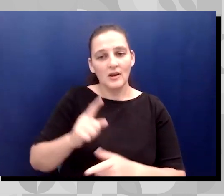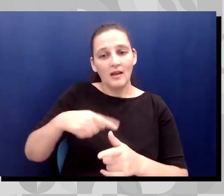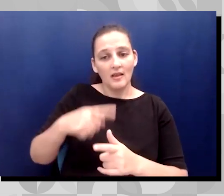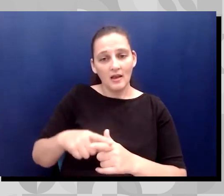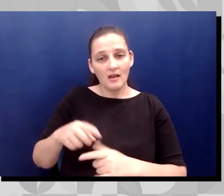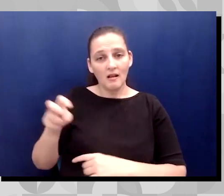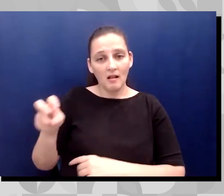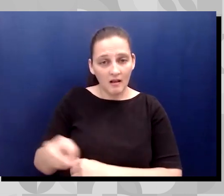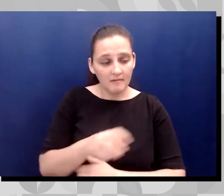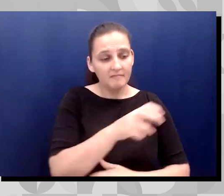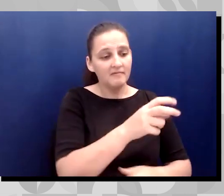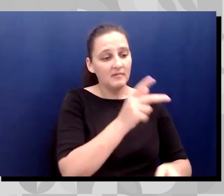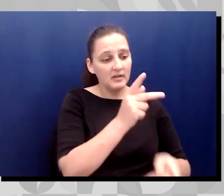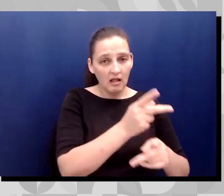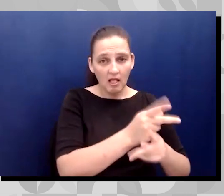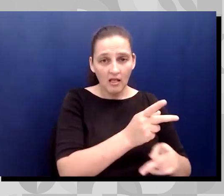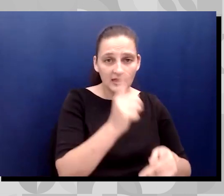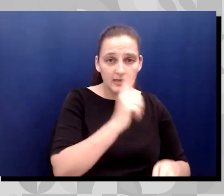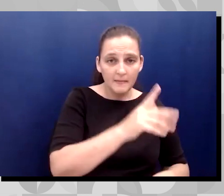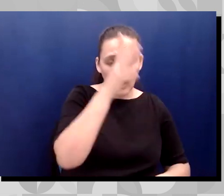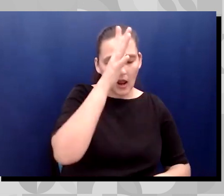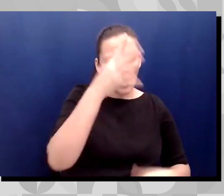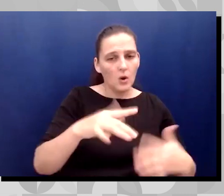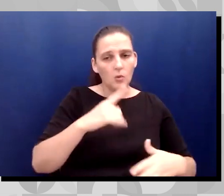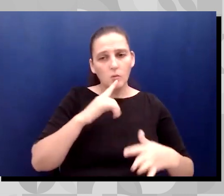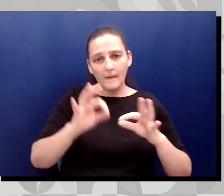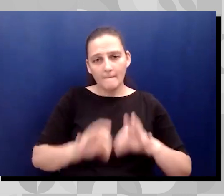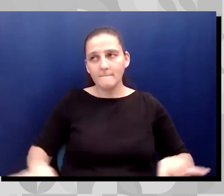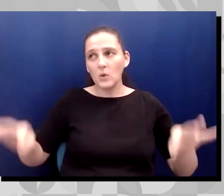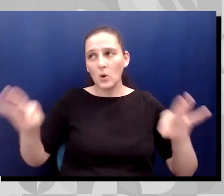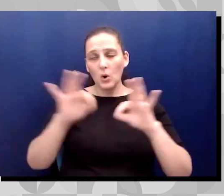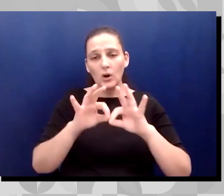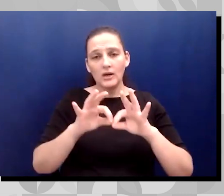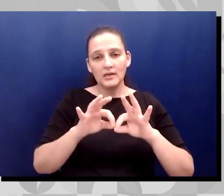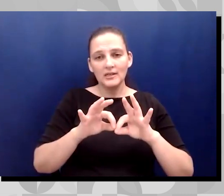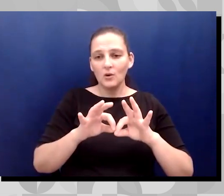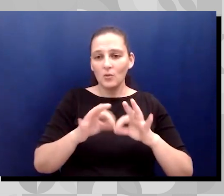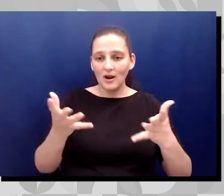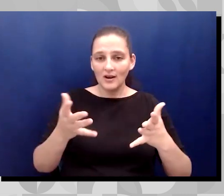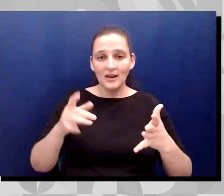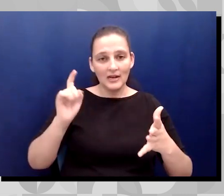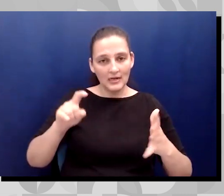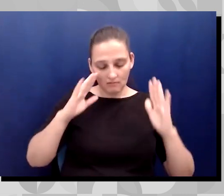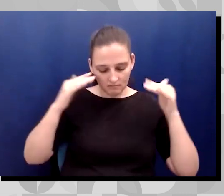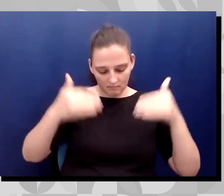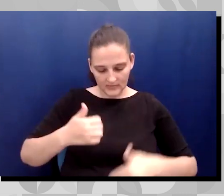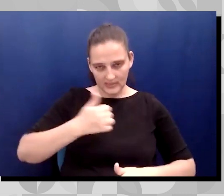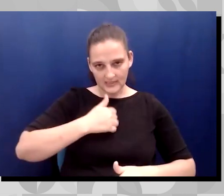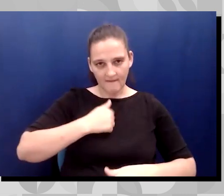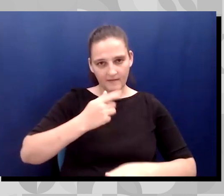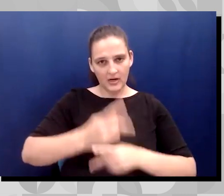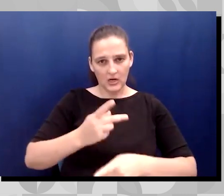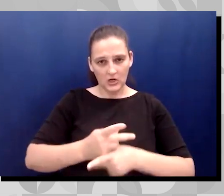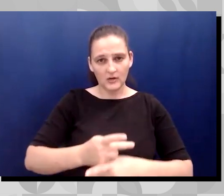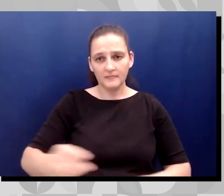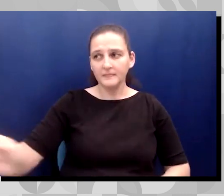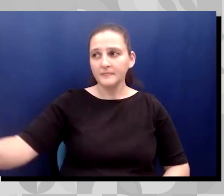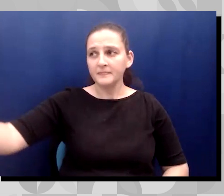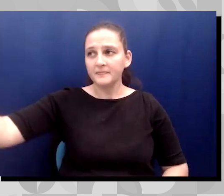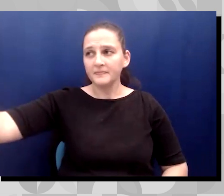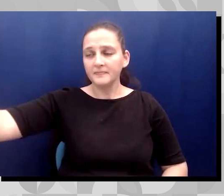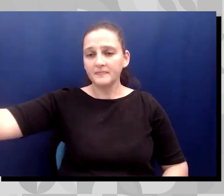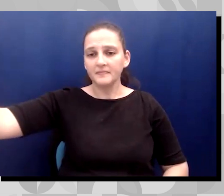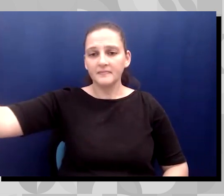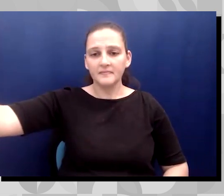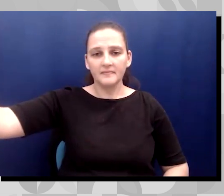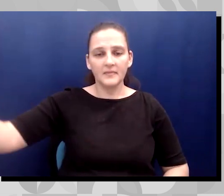and really important piece team, as he mentioned, is that self-care aspect of, of the work. And we have to be able to take care of